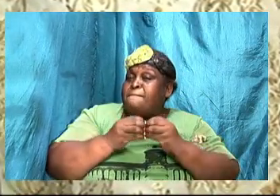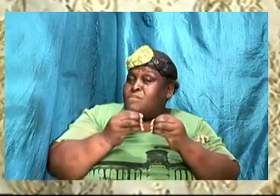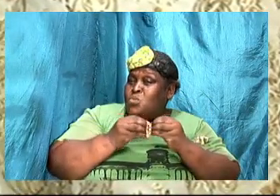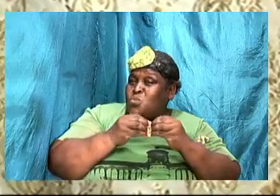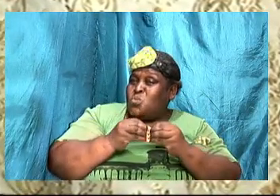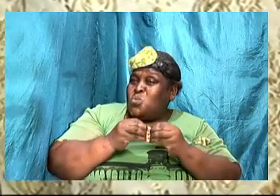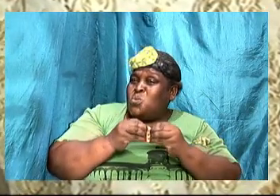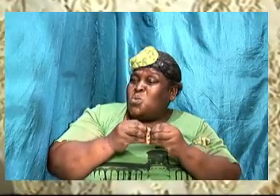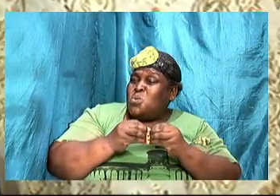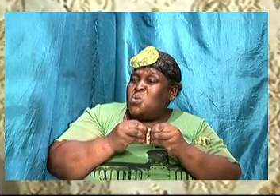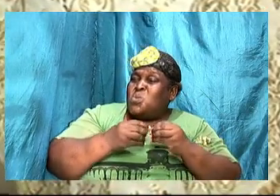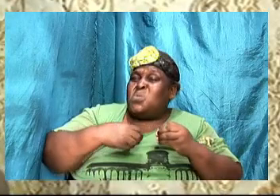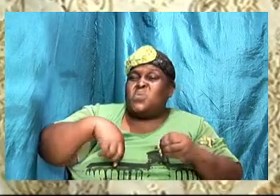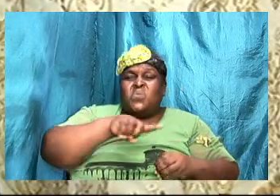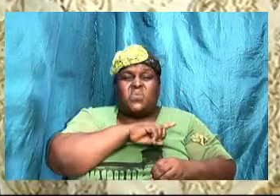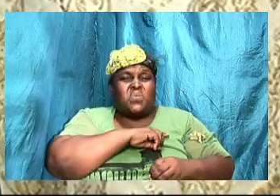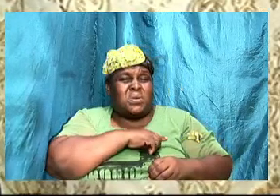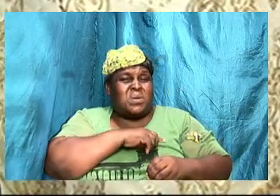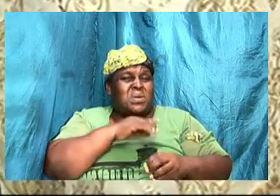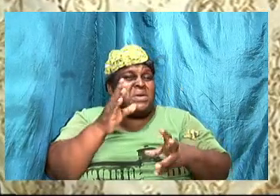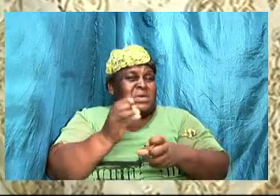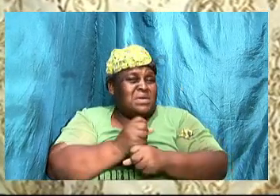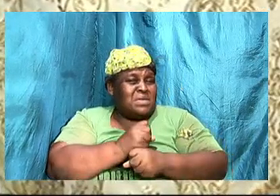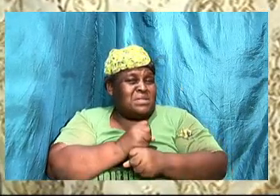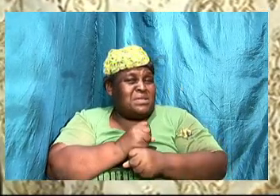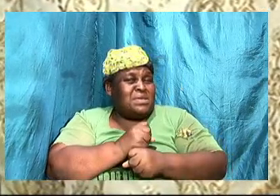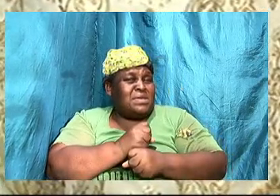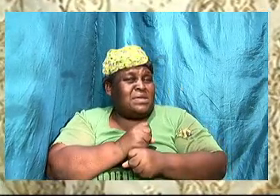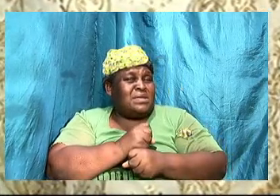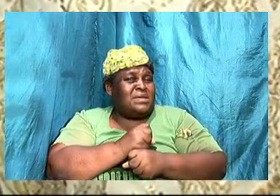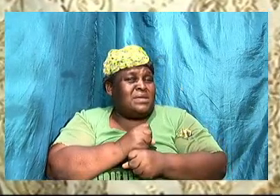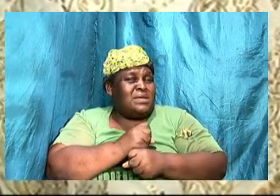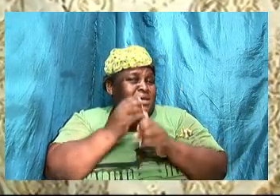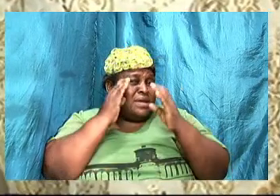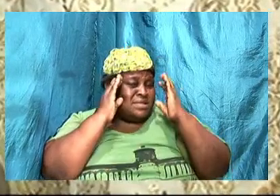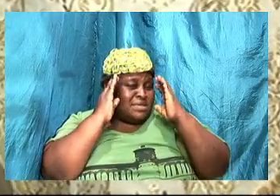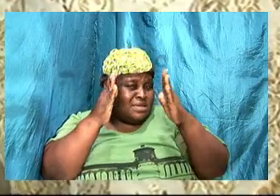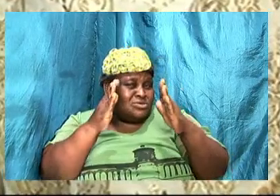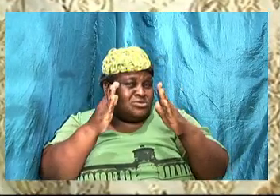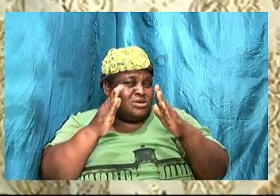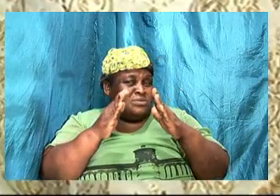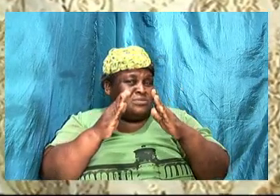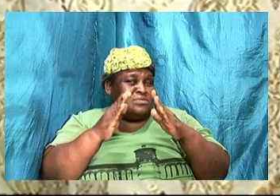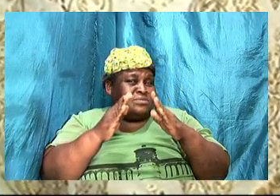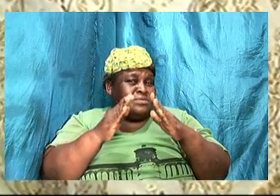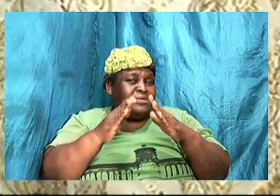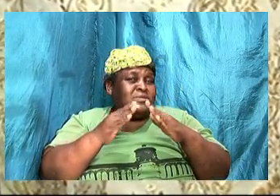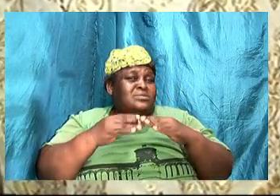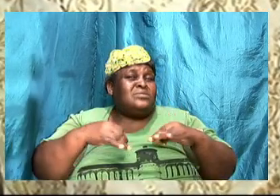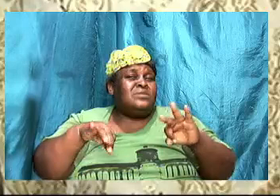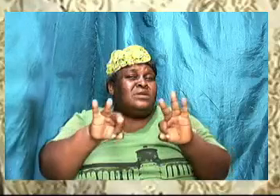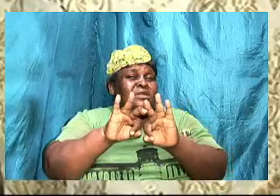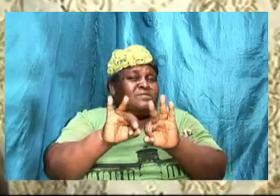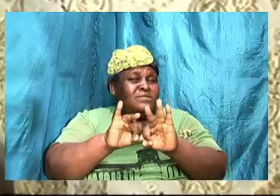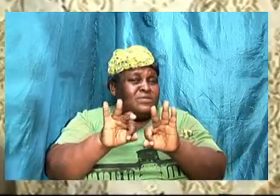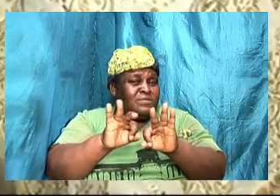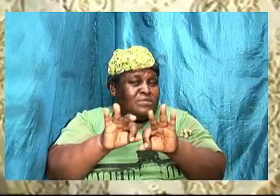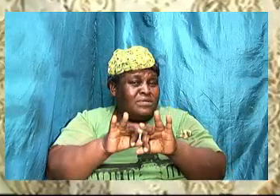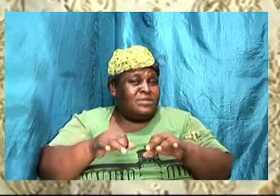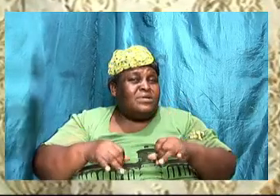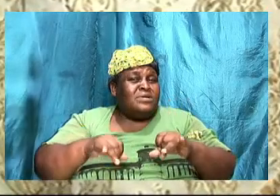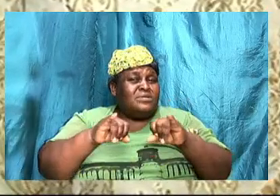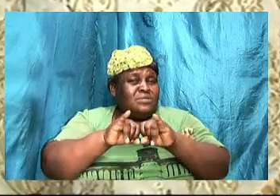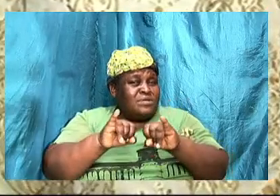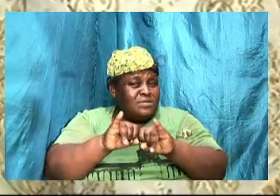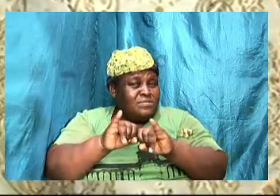through to the individual. But nothing like that. You can remain as calm as a cucumber, and just be able to talk